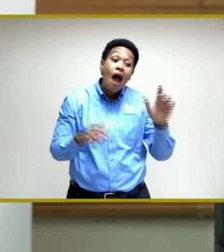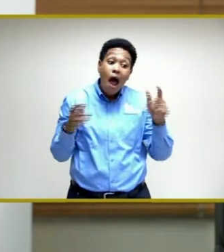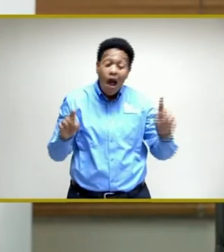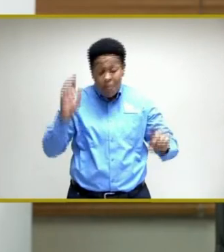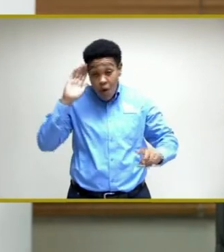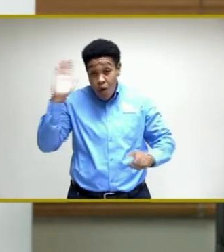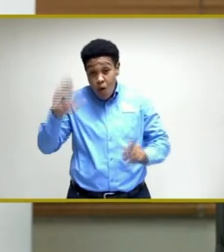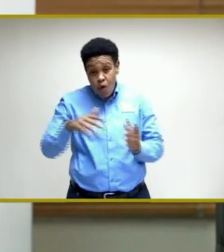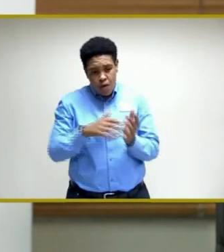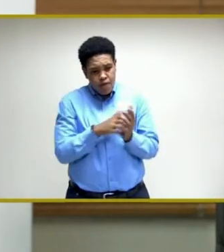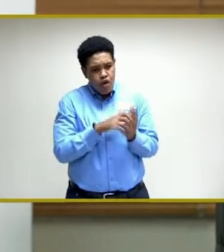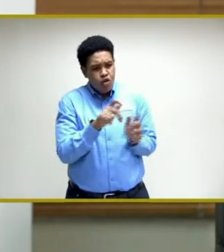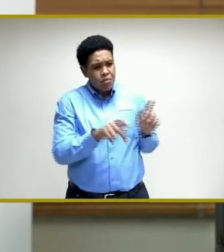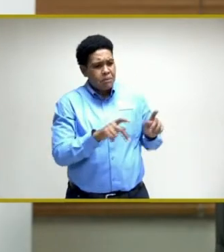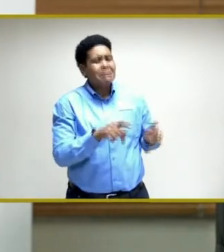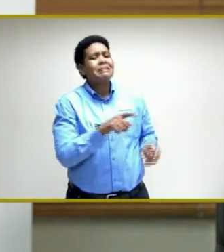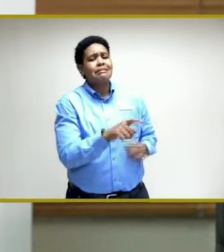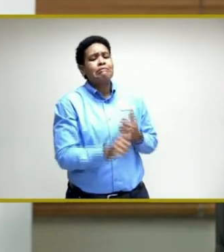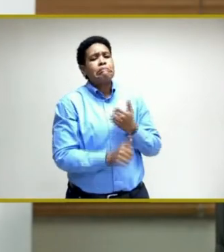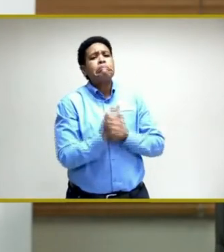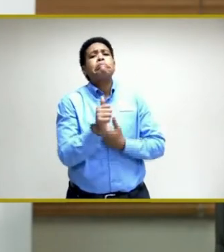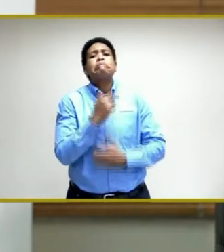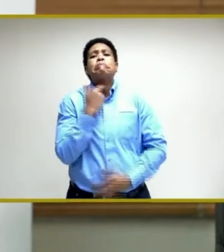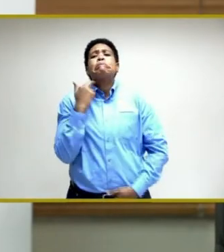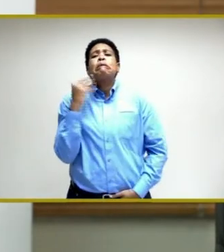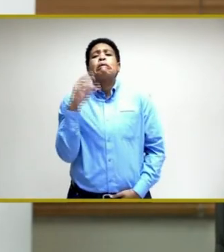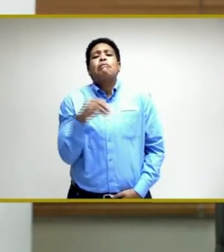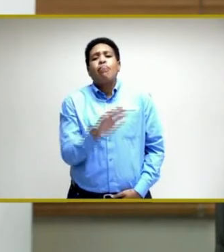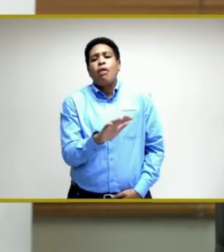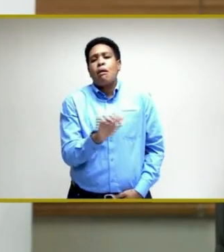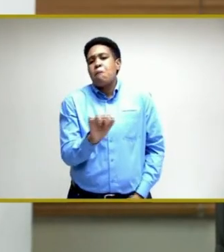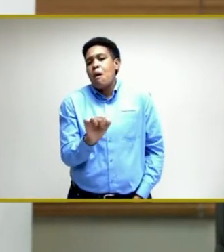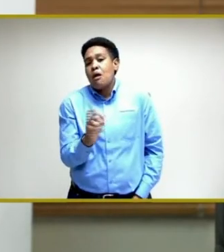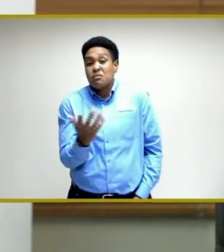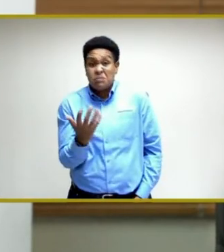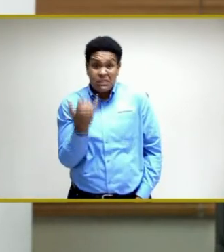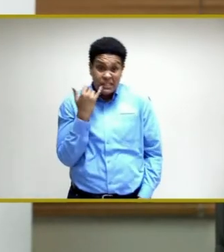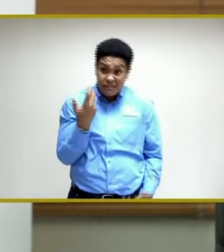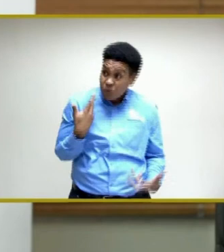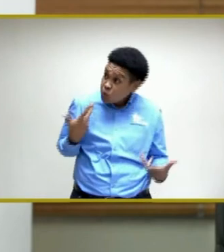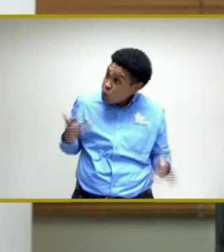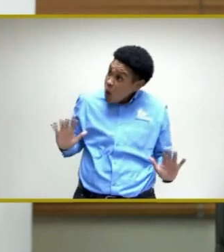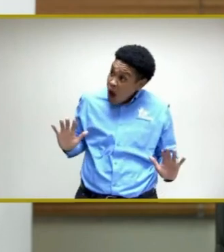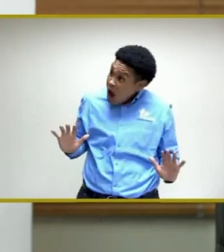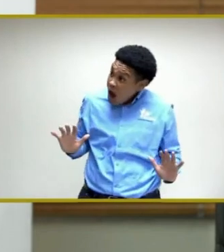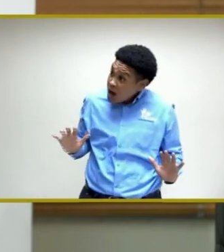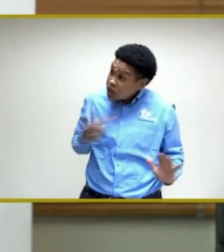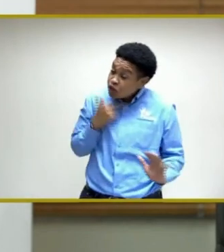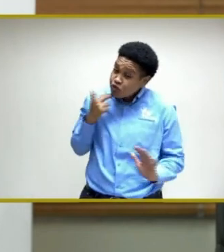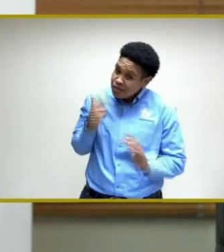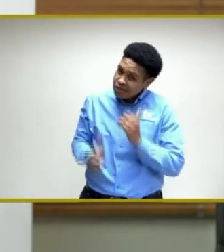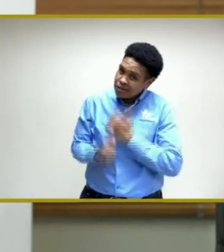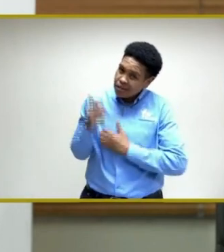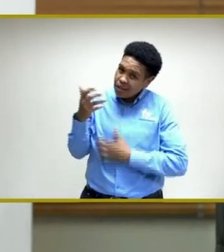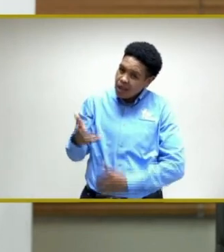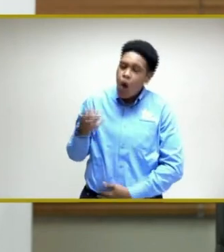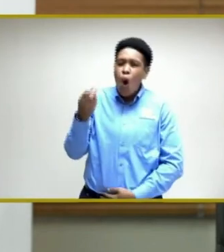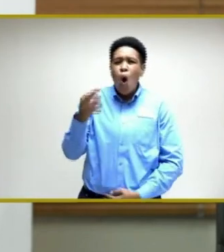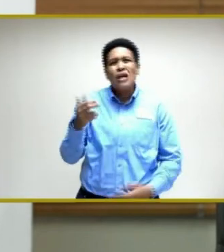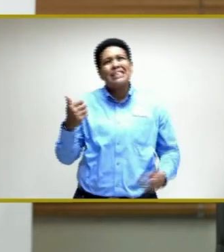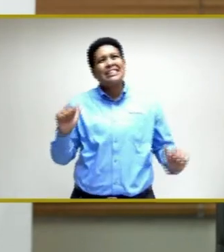person represents a risk to all of us, if they either don't take the vaccine, or still